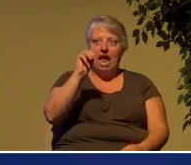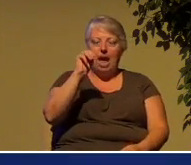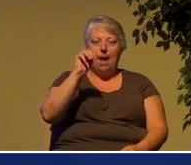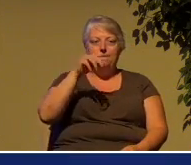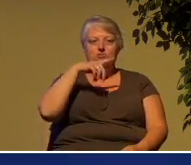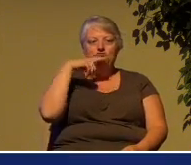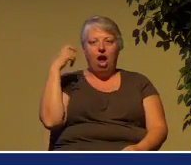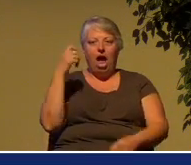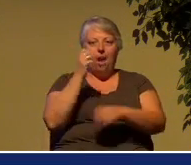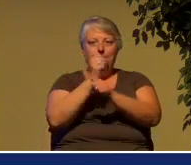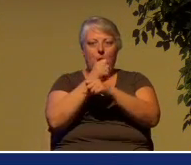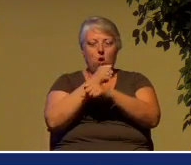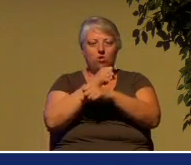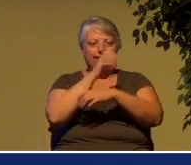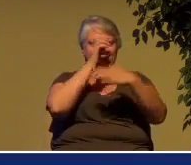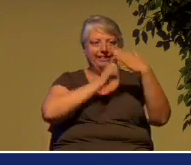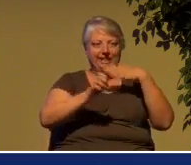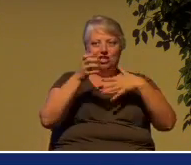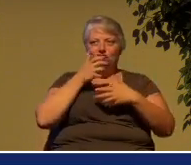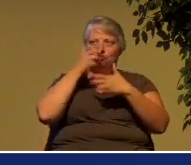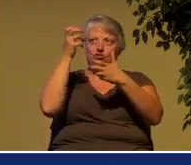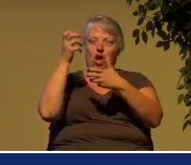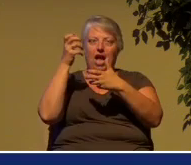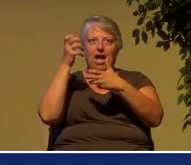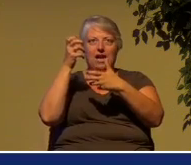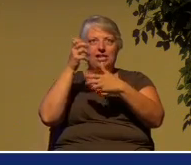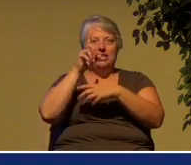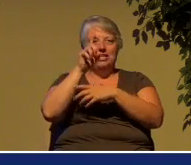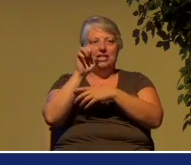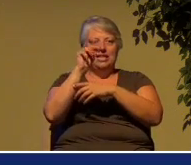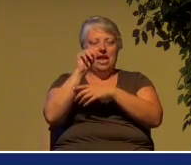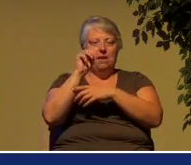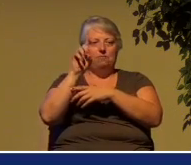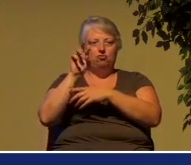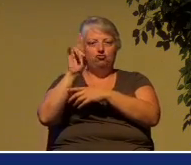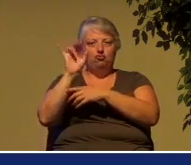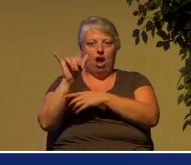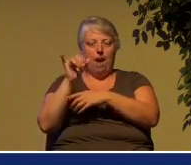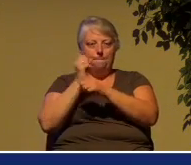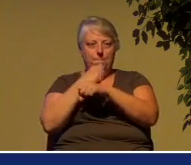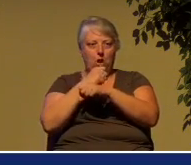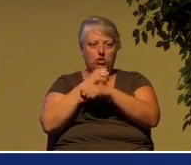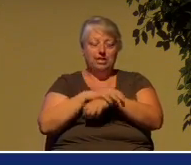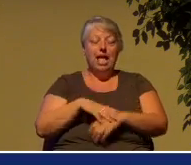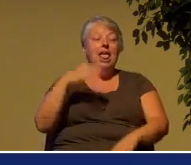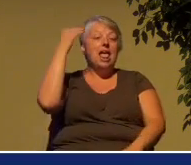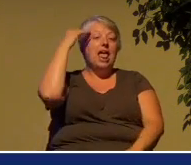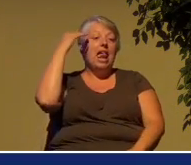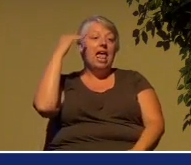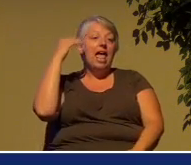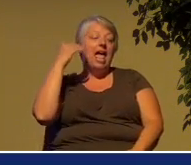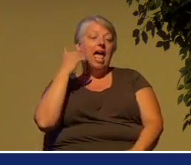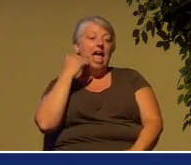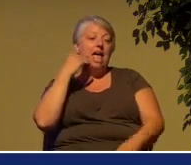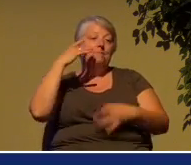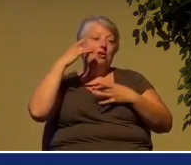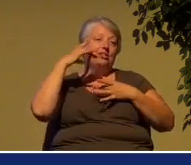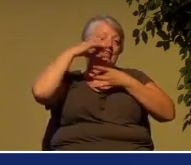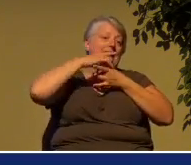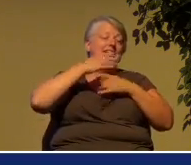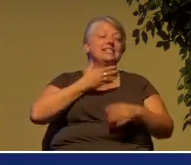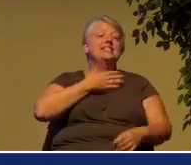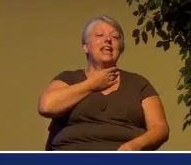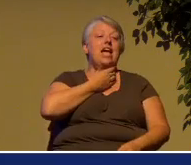cried, Dem Dry Bones. Oh, hear the word of the Lord. The head bone connected to the neck bone, the neck bone